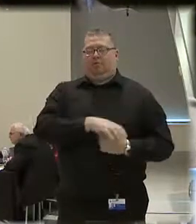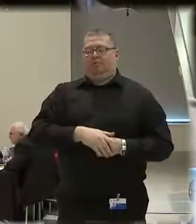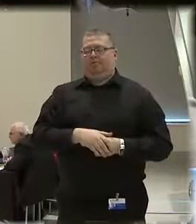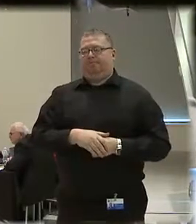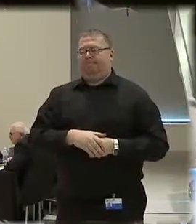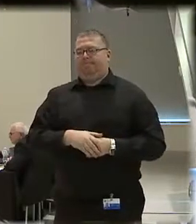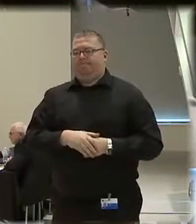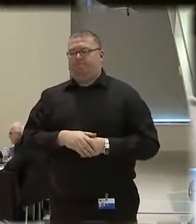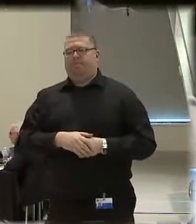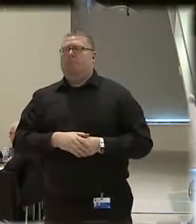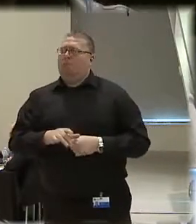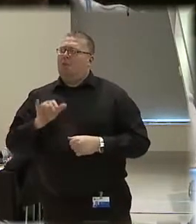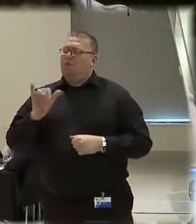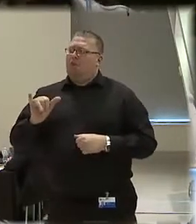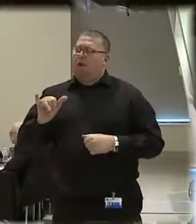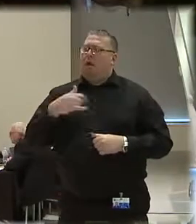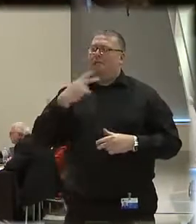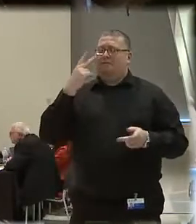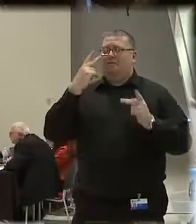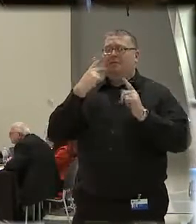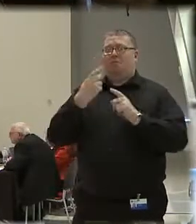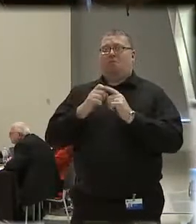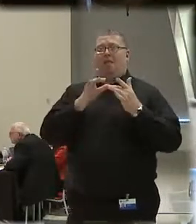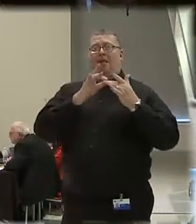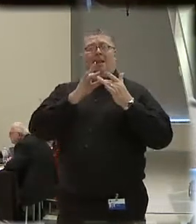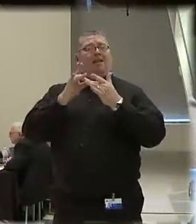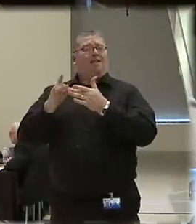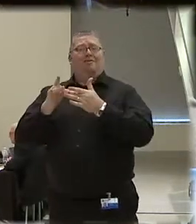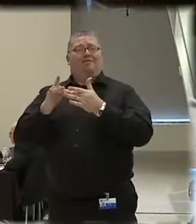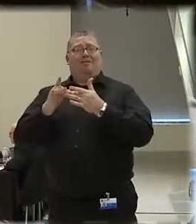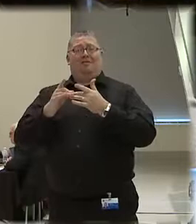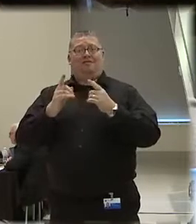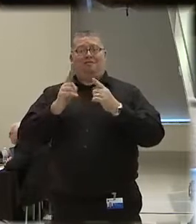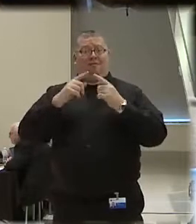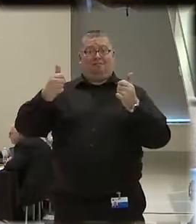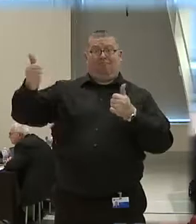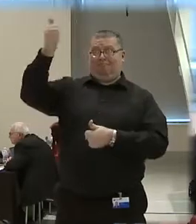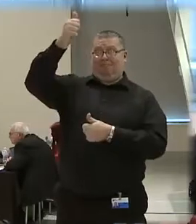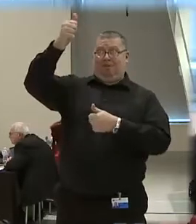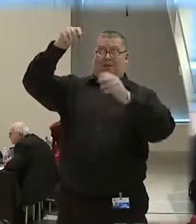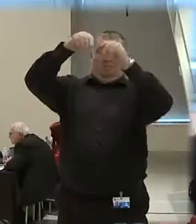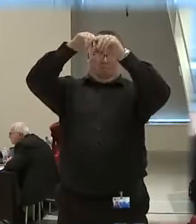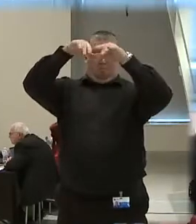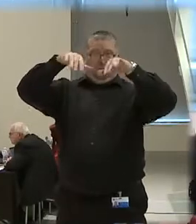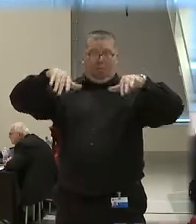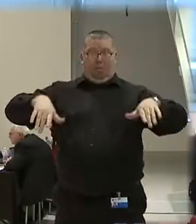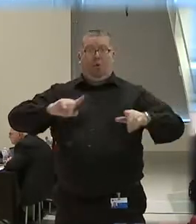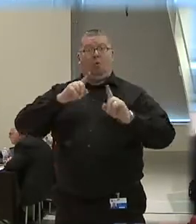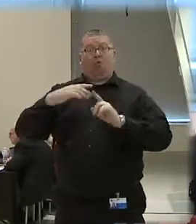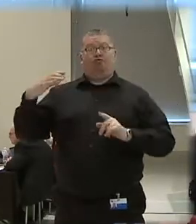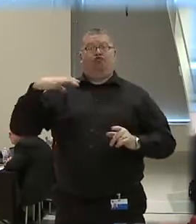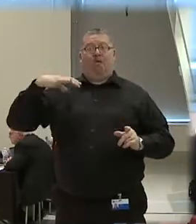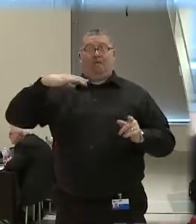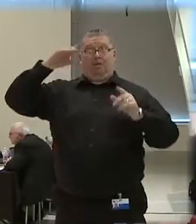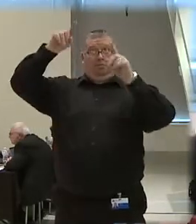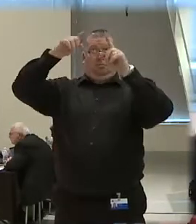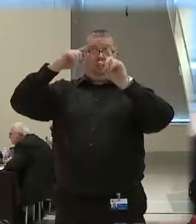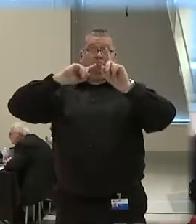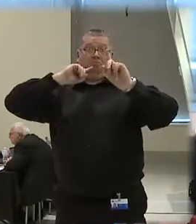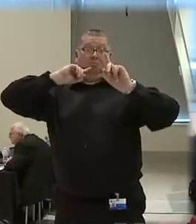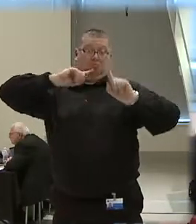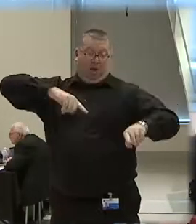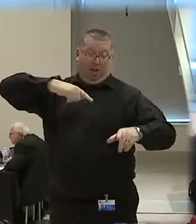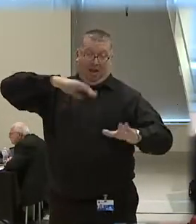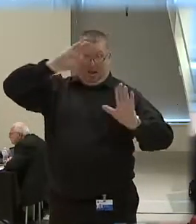comes from leadership. This comes from the top on down. You know, when the chief says, look, I expect